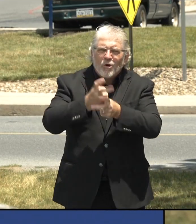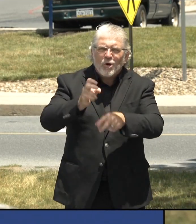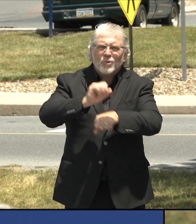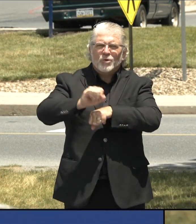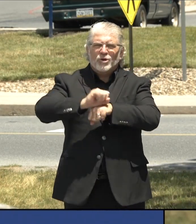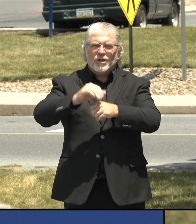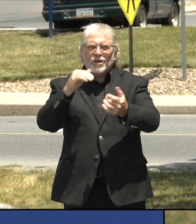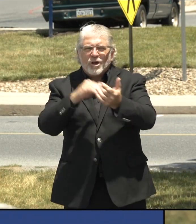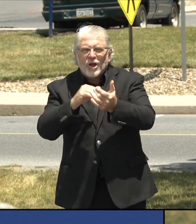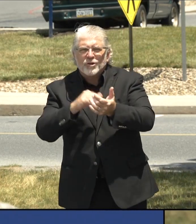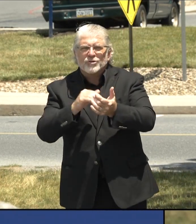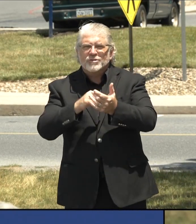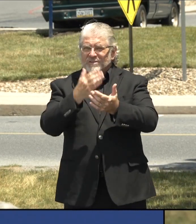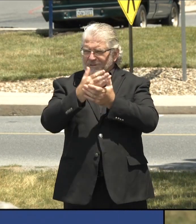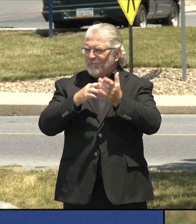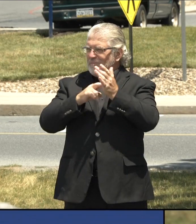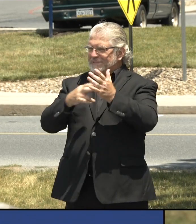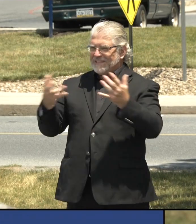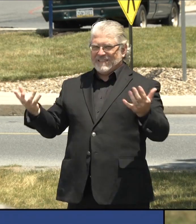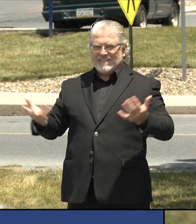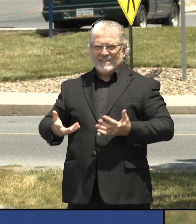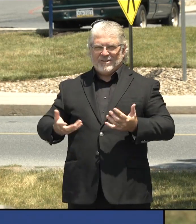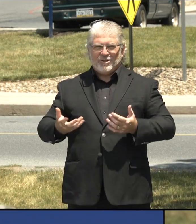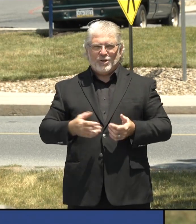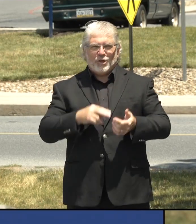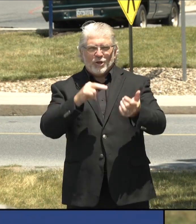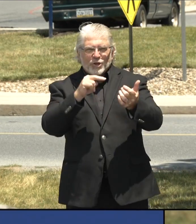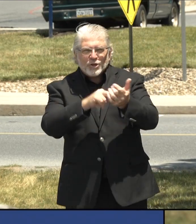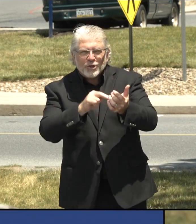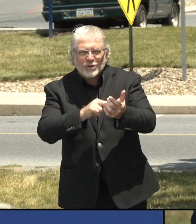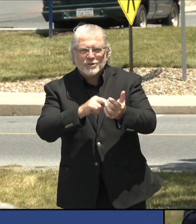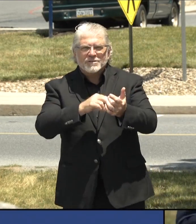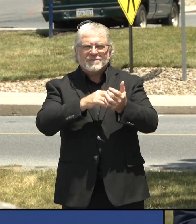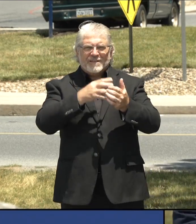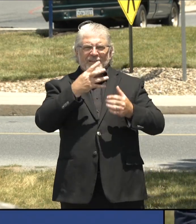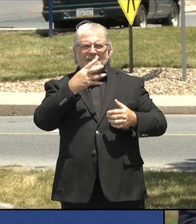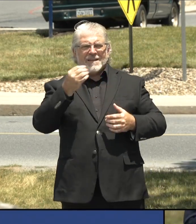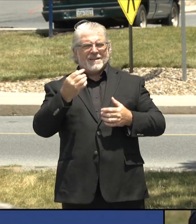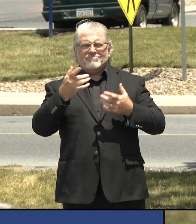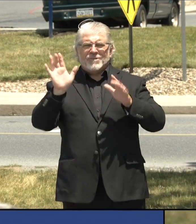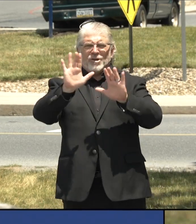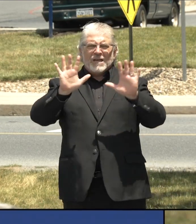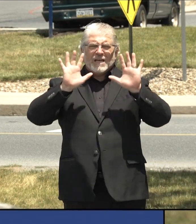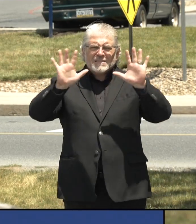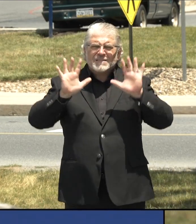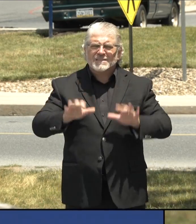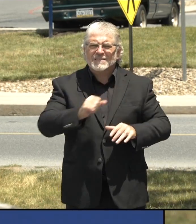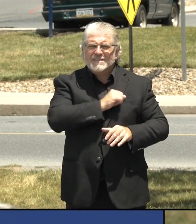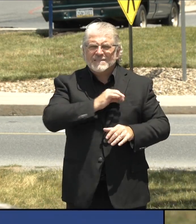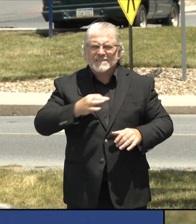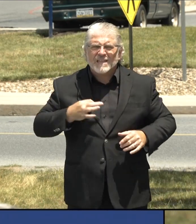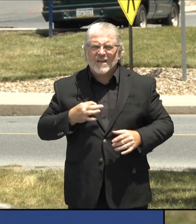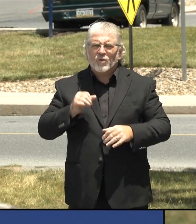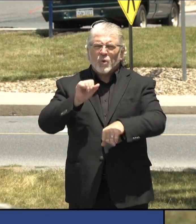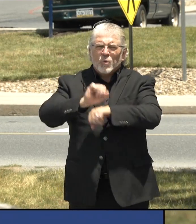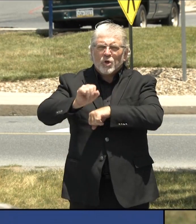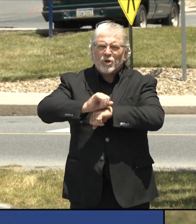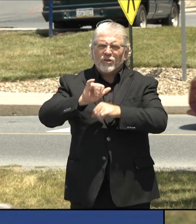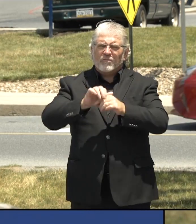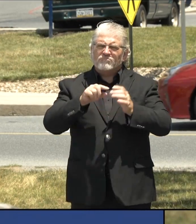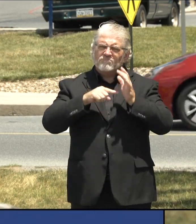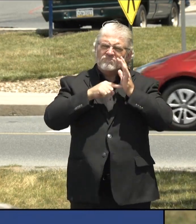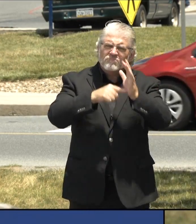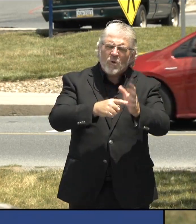represented here, our nurses, and other exceptional staff that have demonstrated a commitment to our patients.